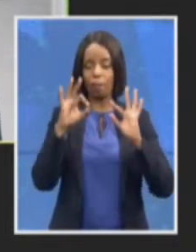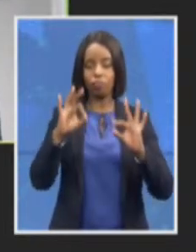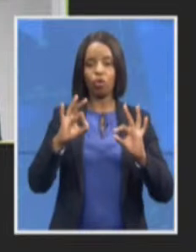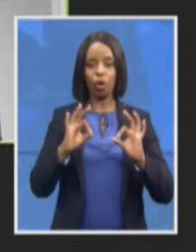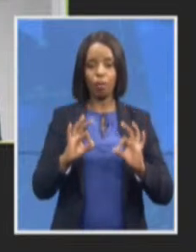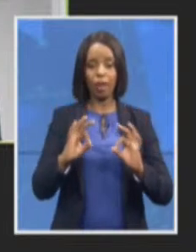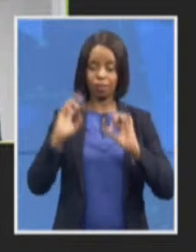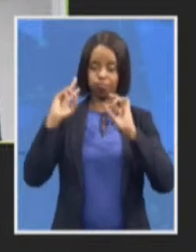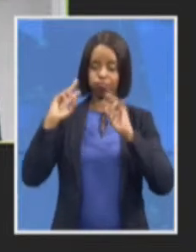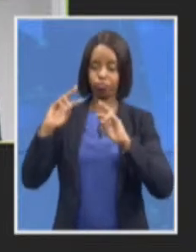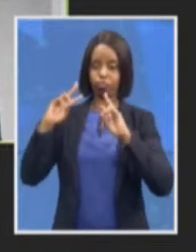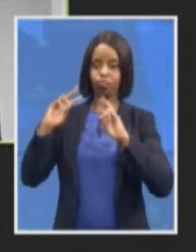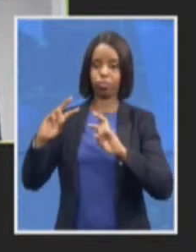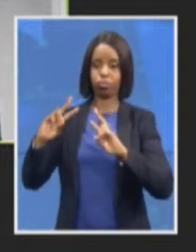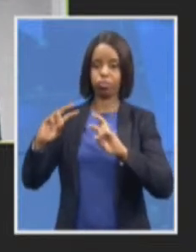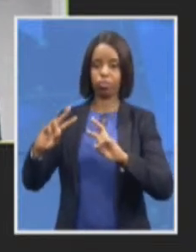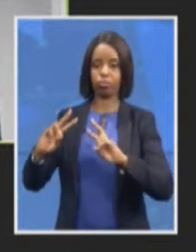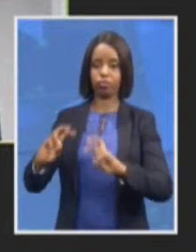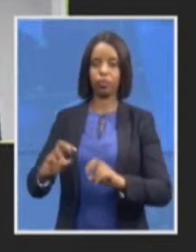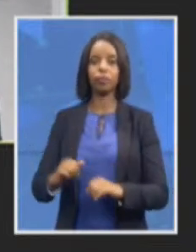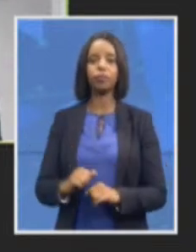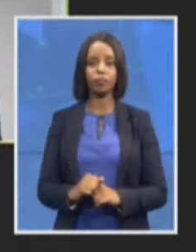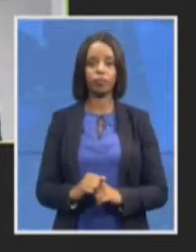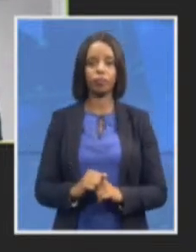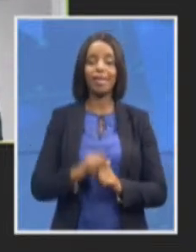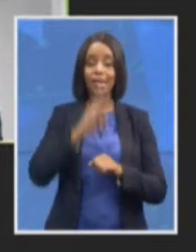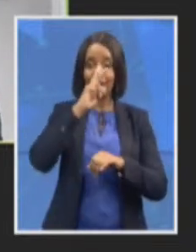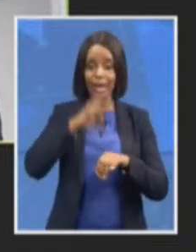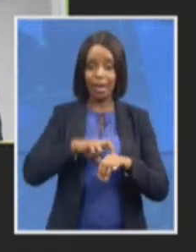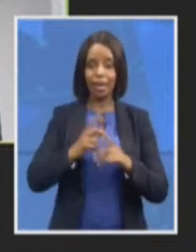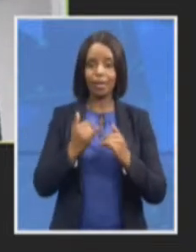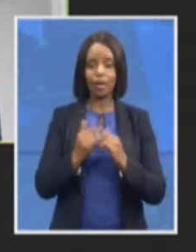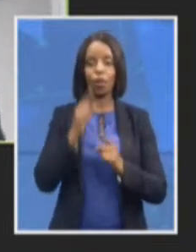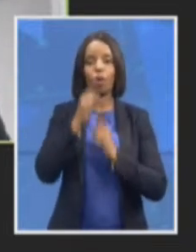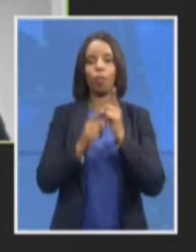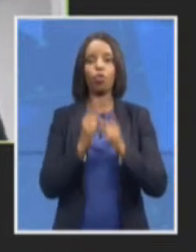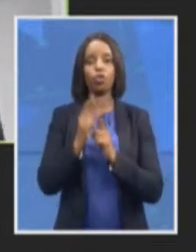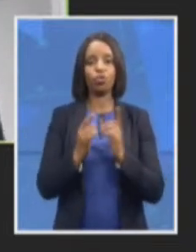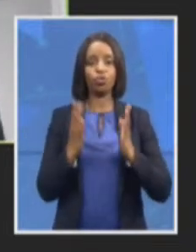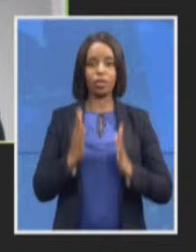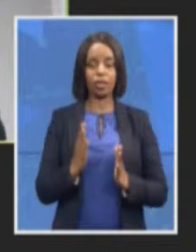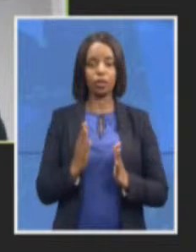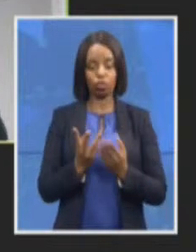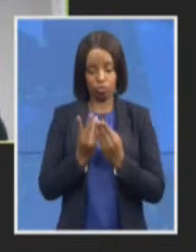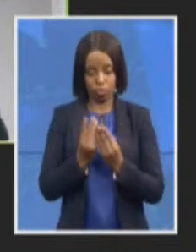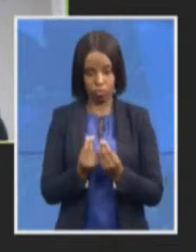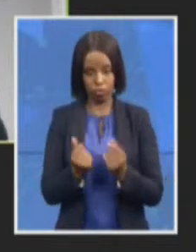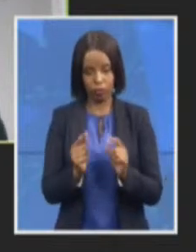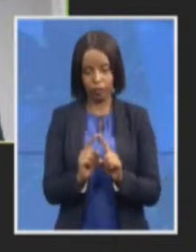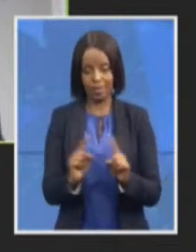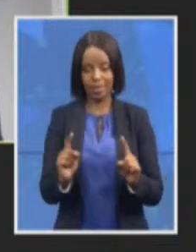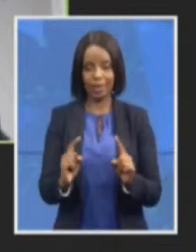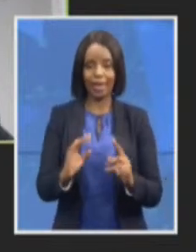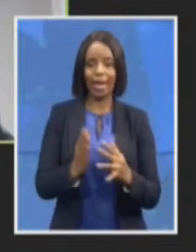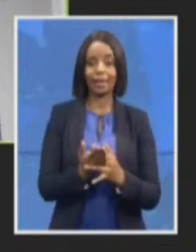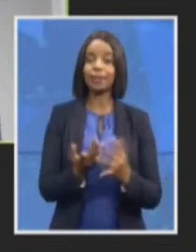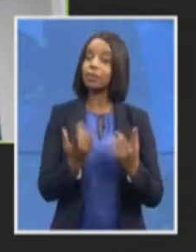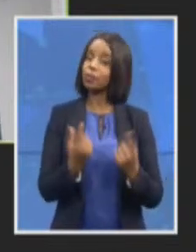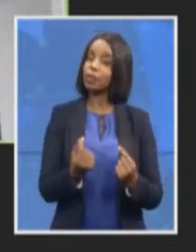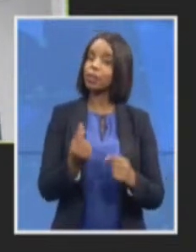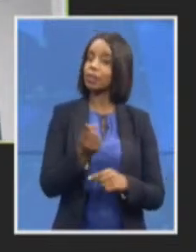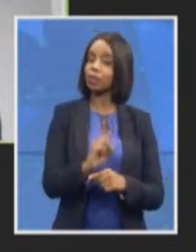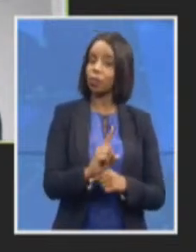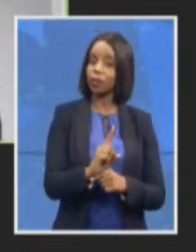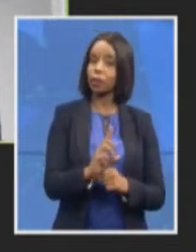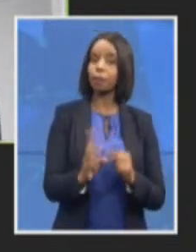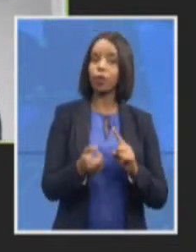prosecutors to deal with these cases and what we've done is we managed to get a deviation from the Department of Public Service Administration